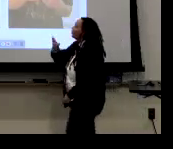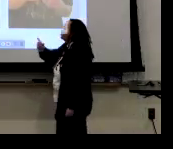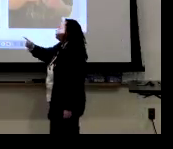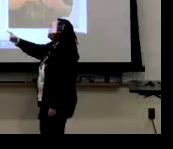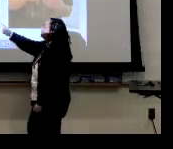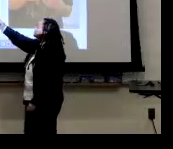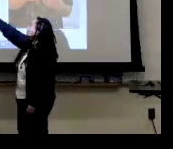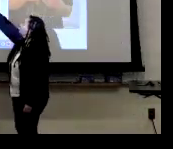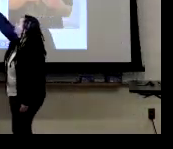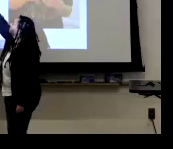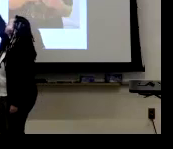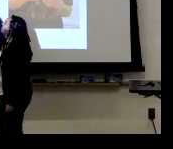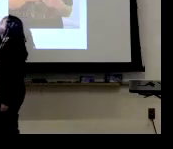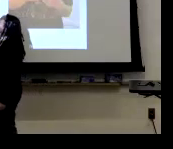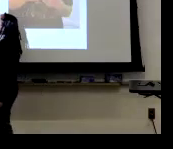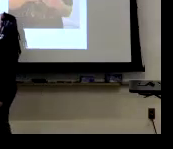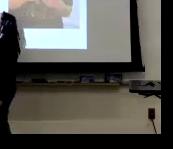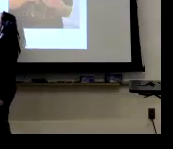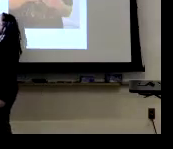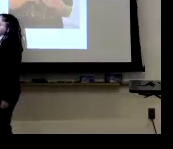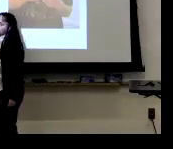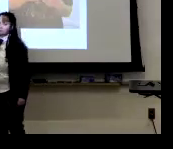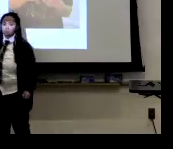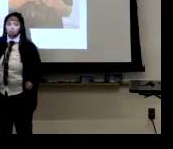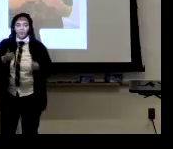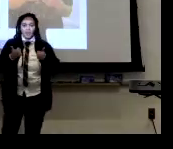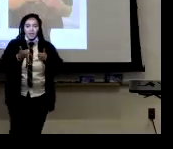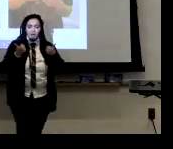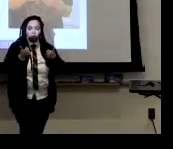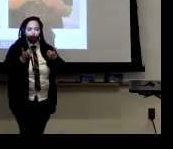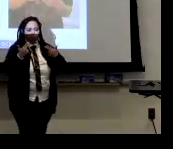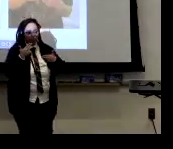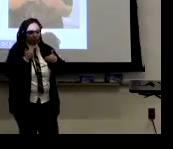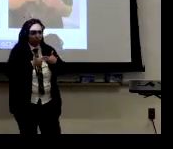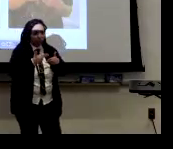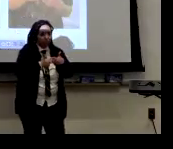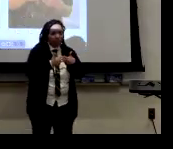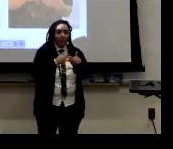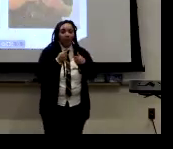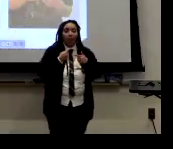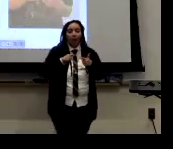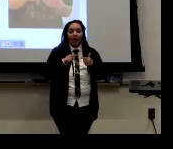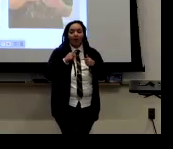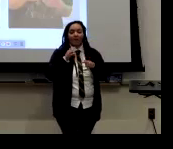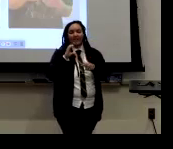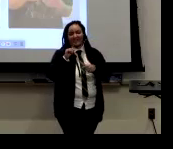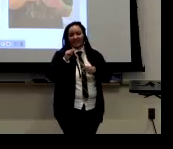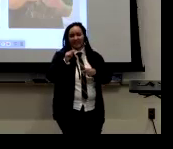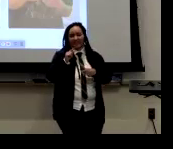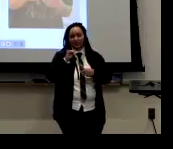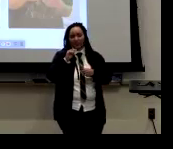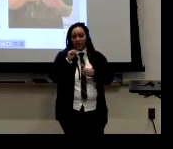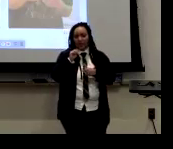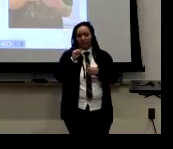And then you can see, you know, 59%, you see the thumb here is out when signing